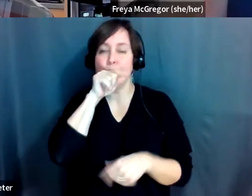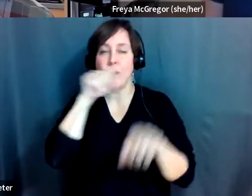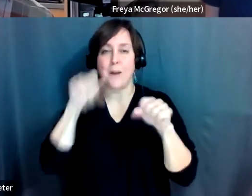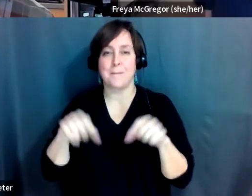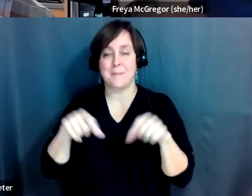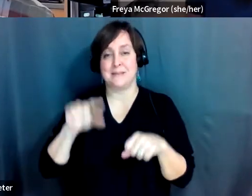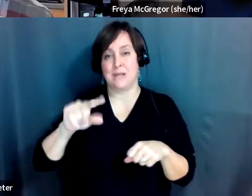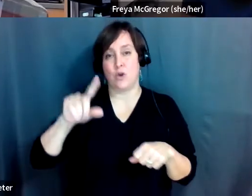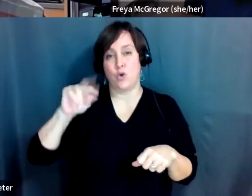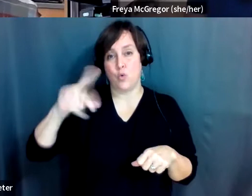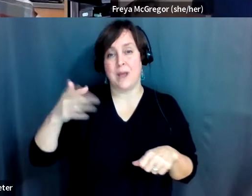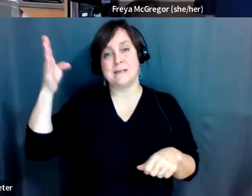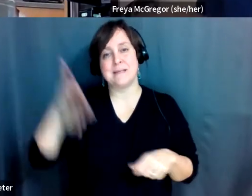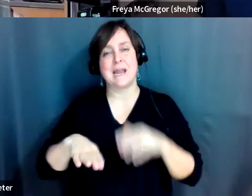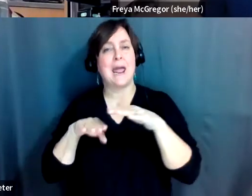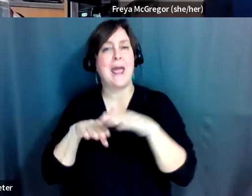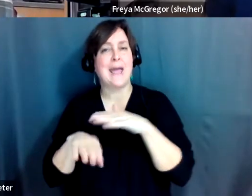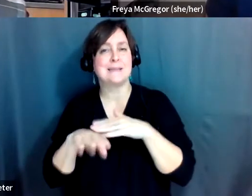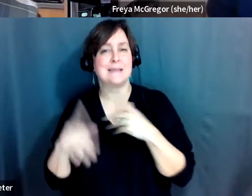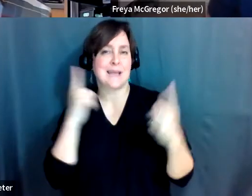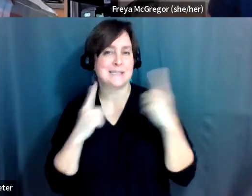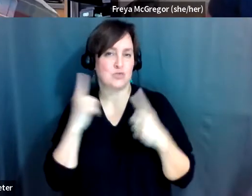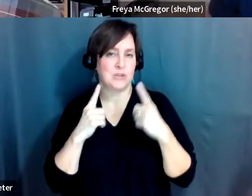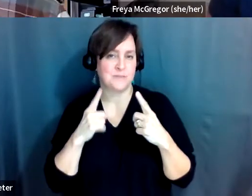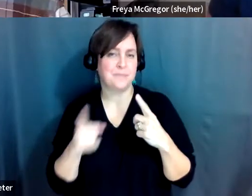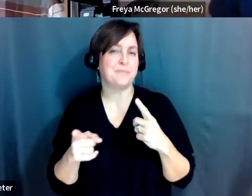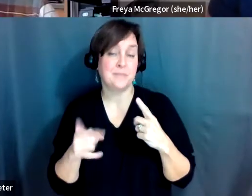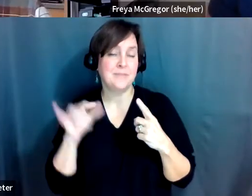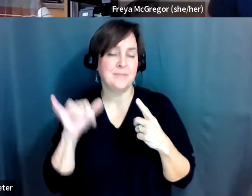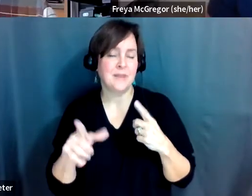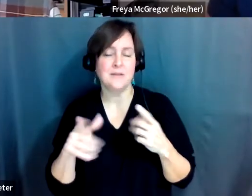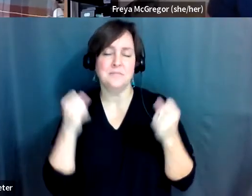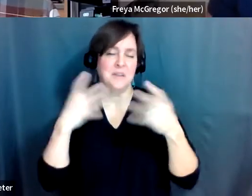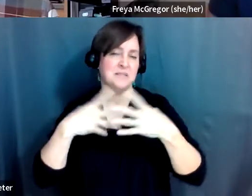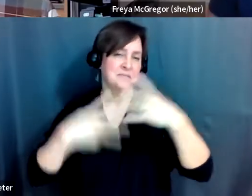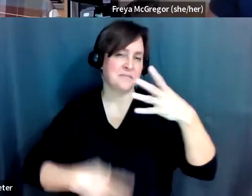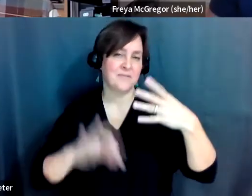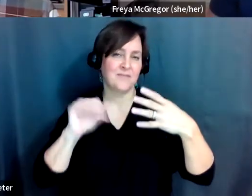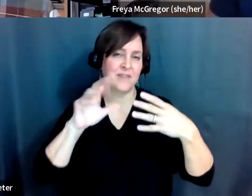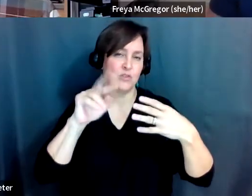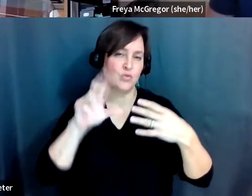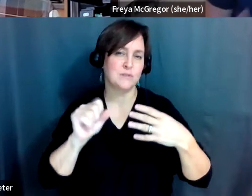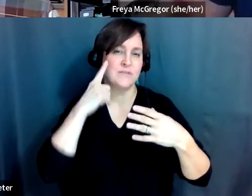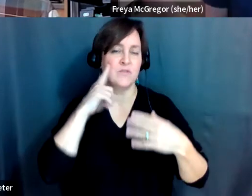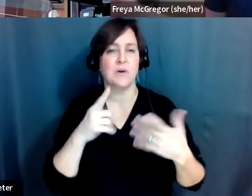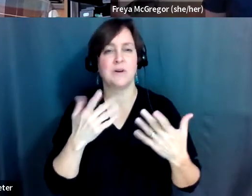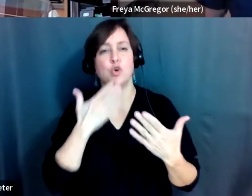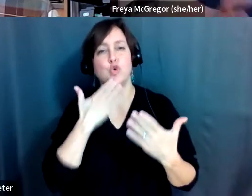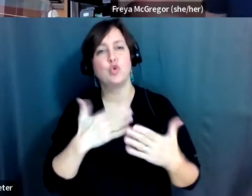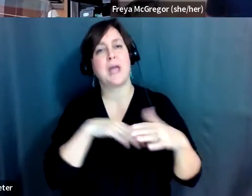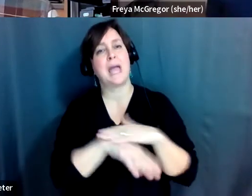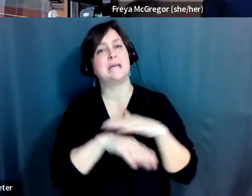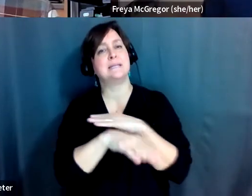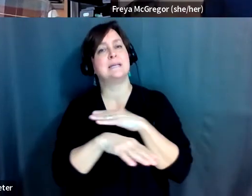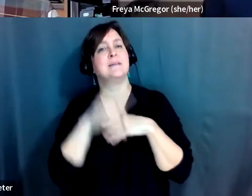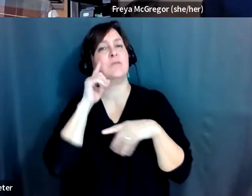access considerations. A lot of information there about the factors that can make up an accessible birding location for different people with